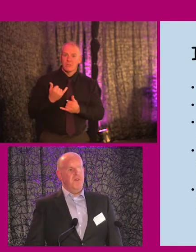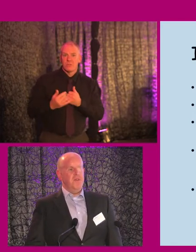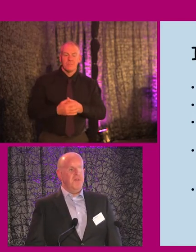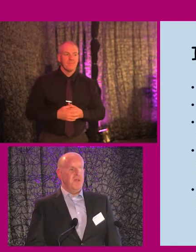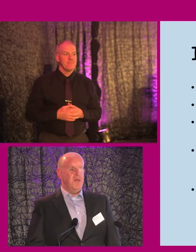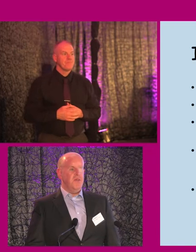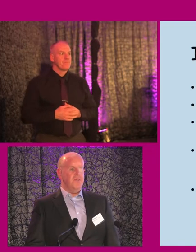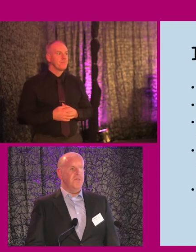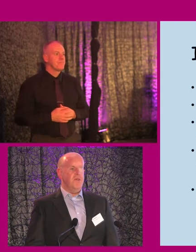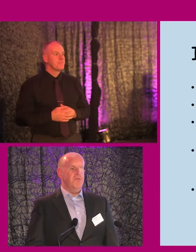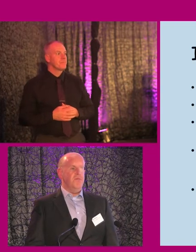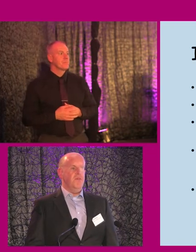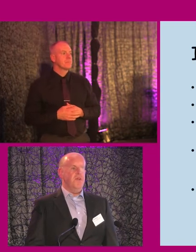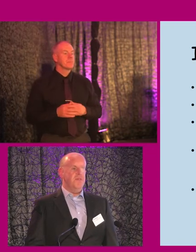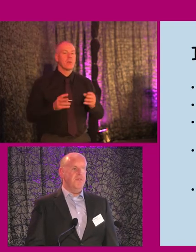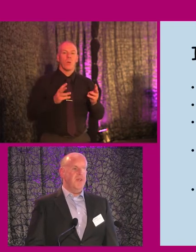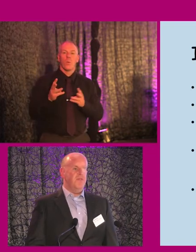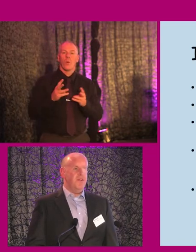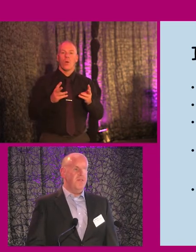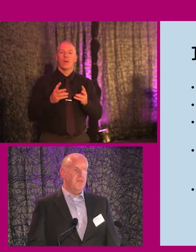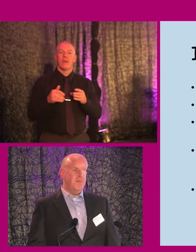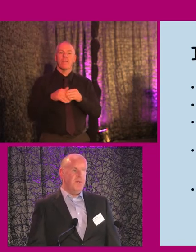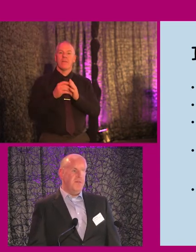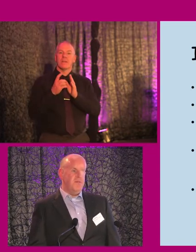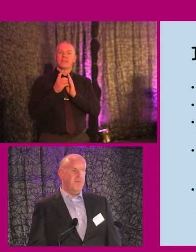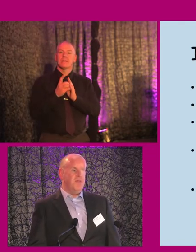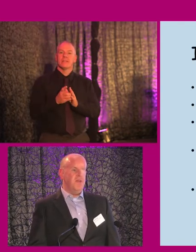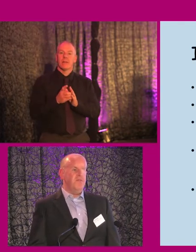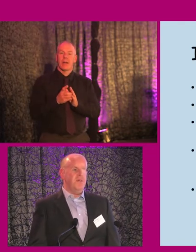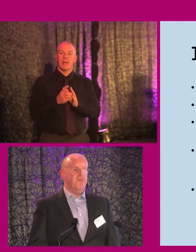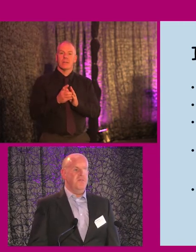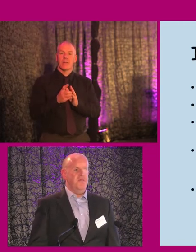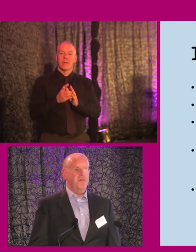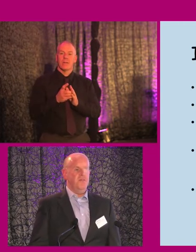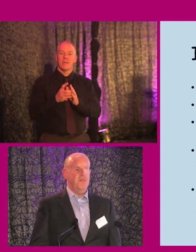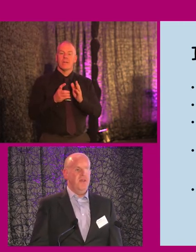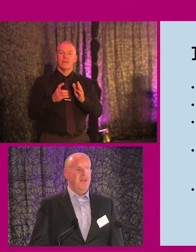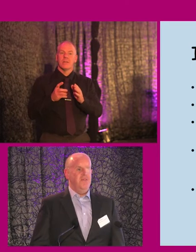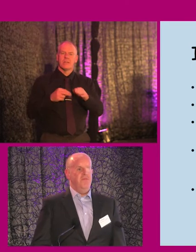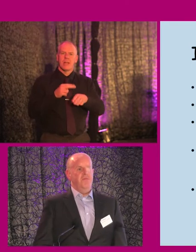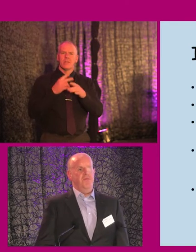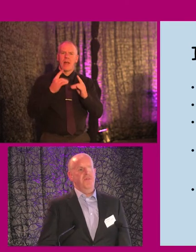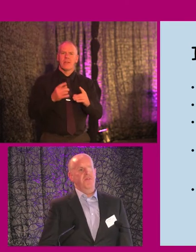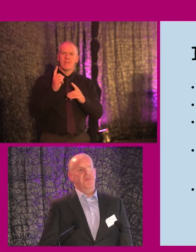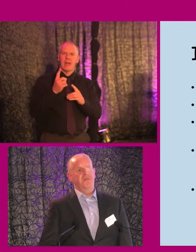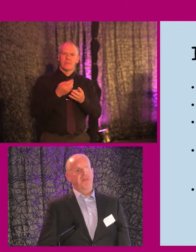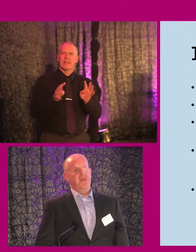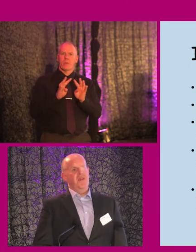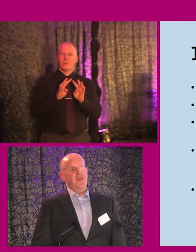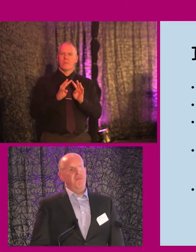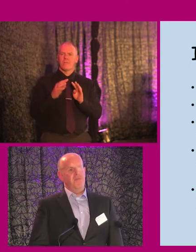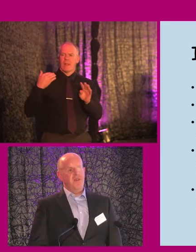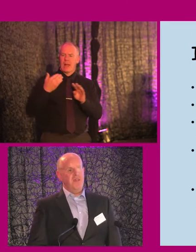I also work as a director in the National Council of the Line of Ireland. I've been doing that for the past five or six years. So my work is kind of